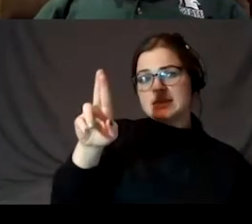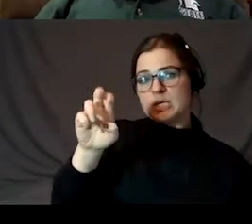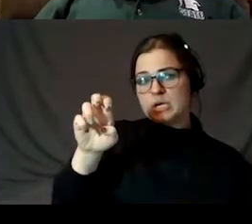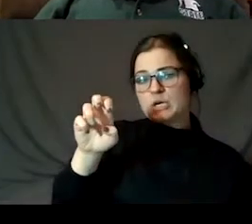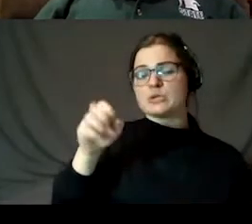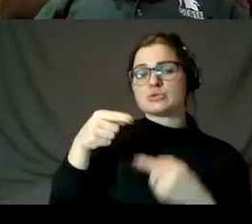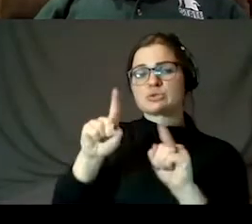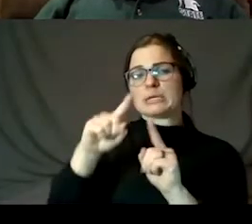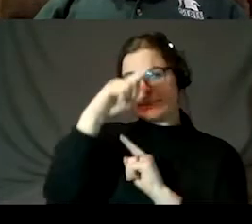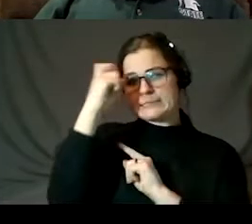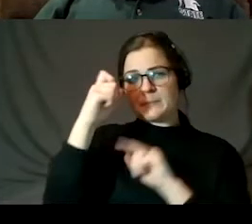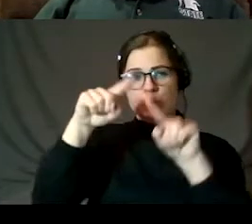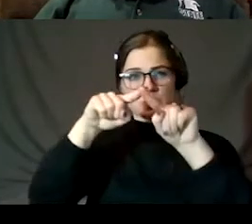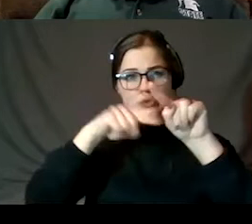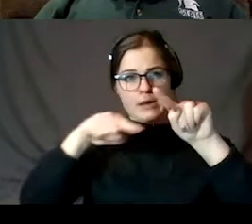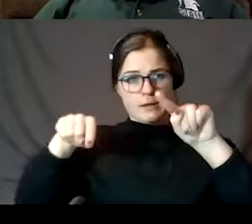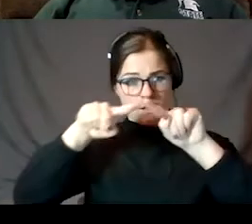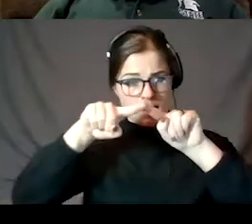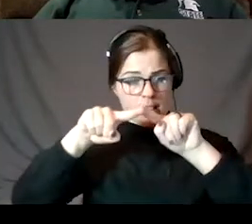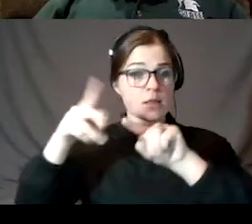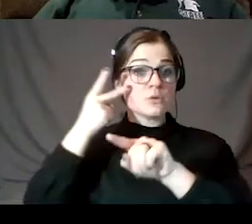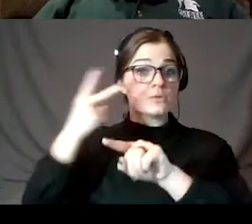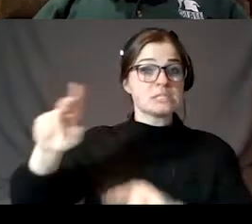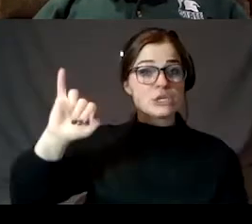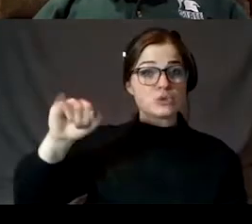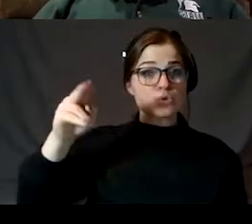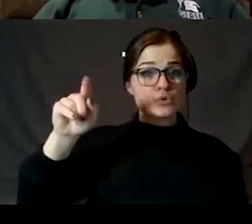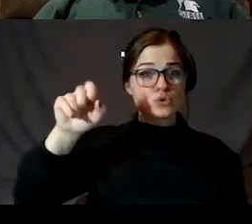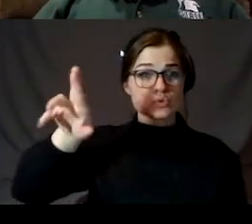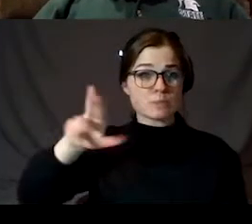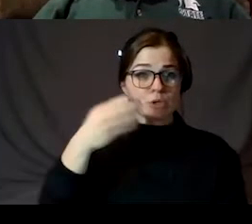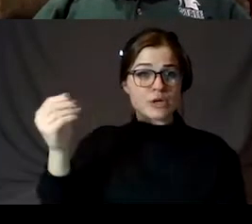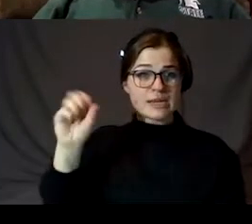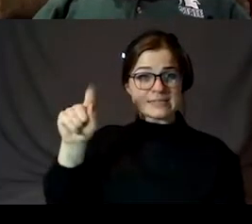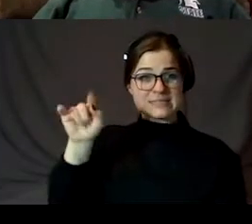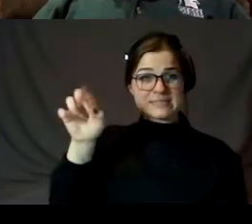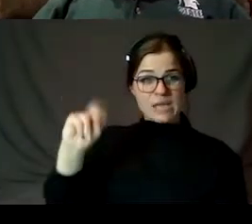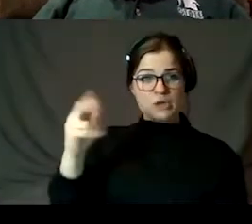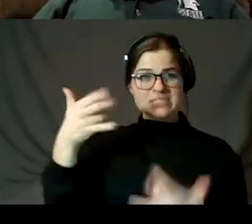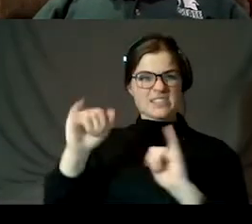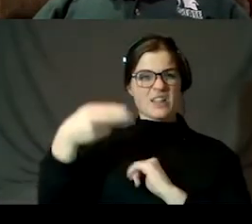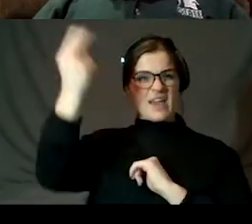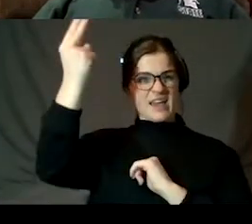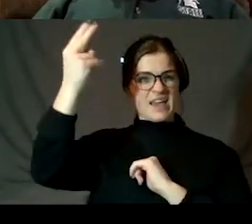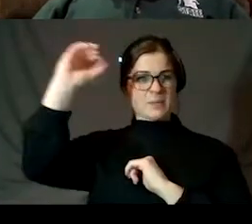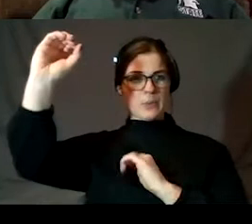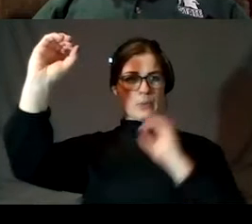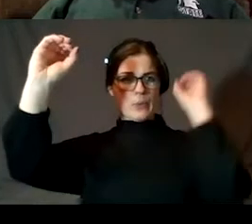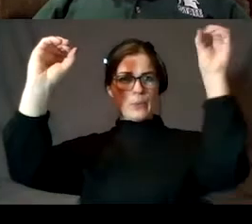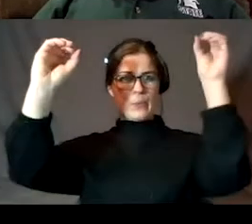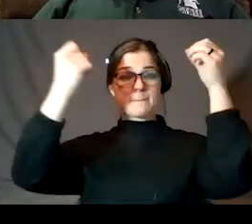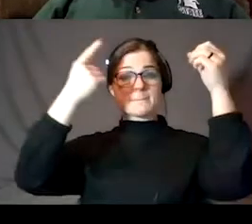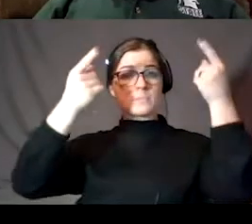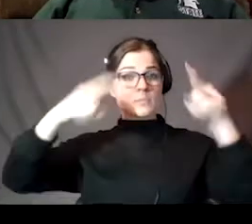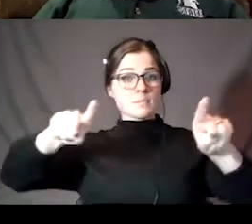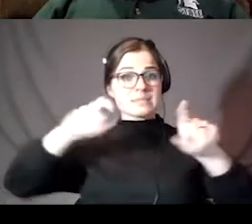But notice also what's over here, Jupiter and Saturn were still fairly high in the sky. But what happens? Every year